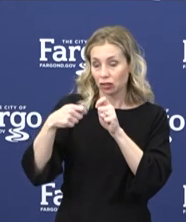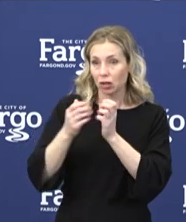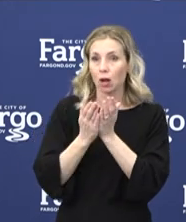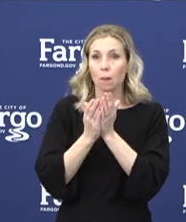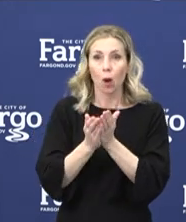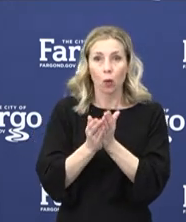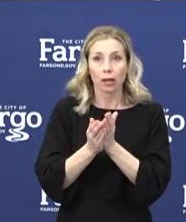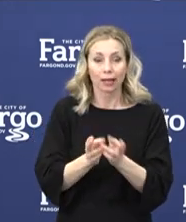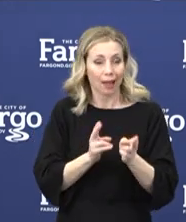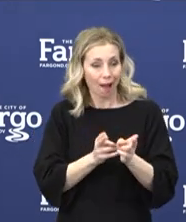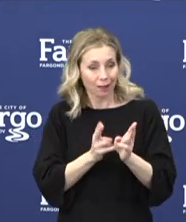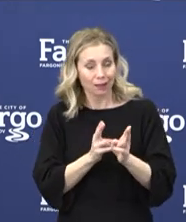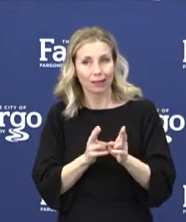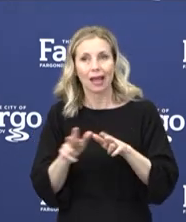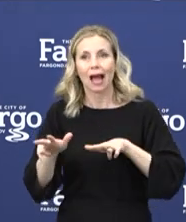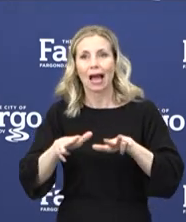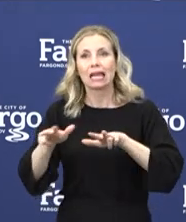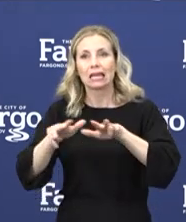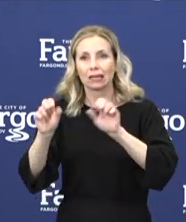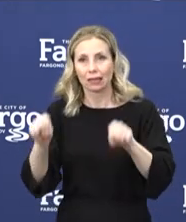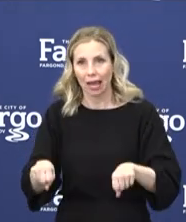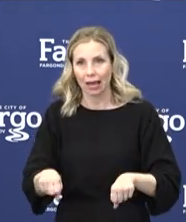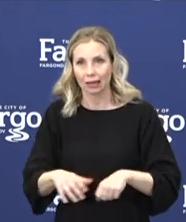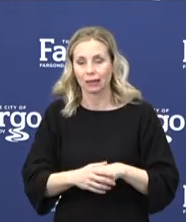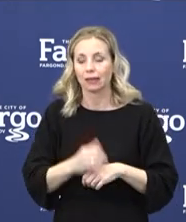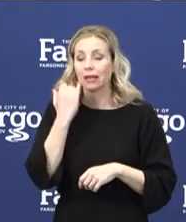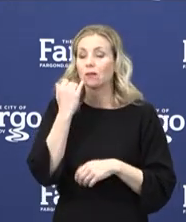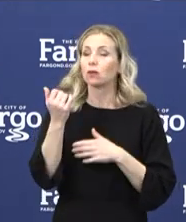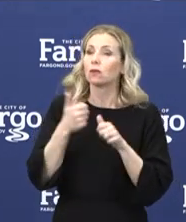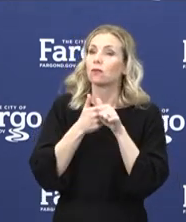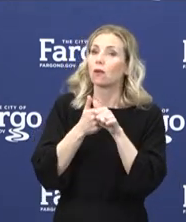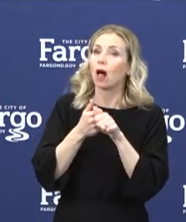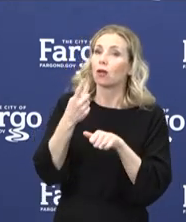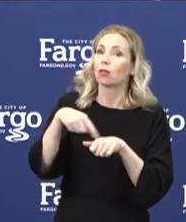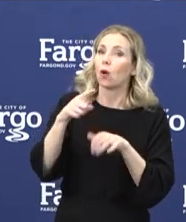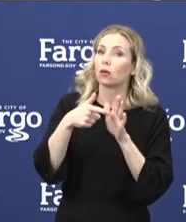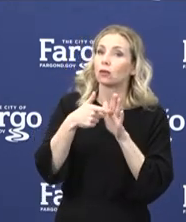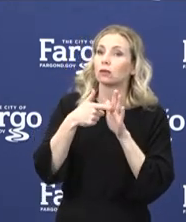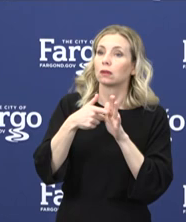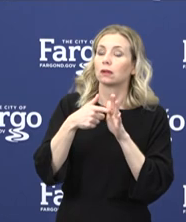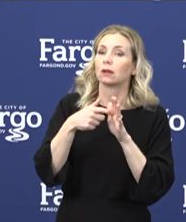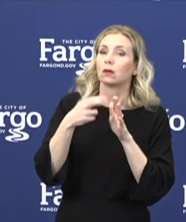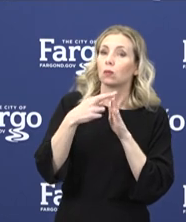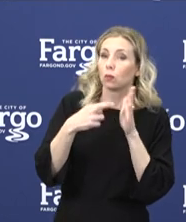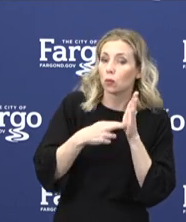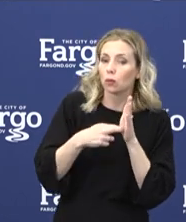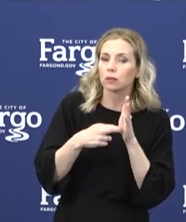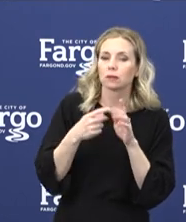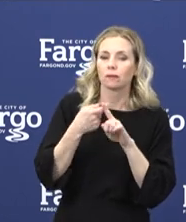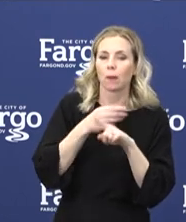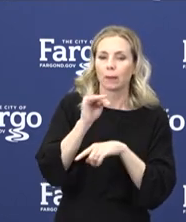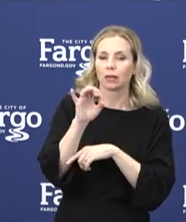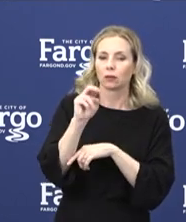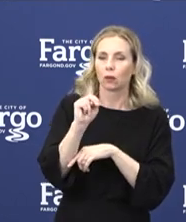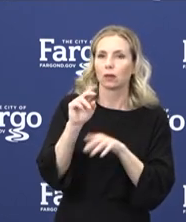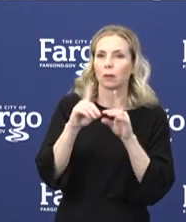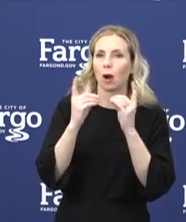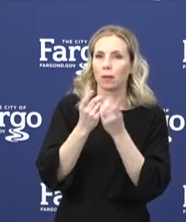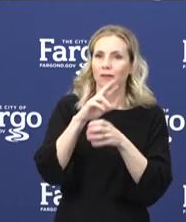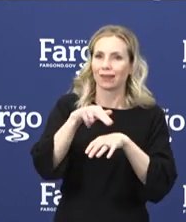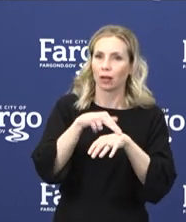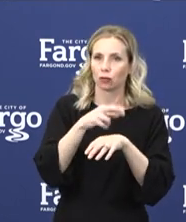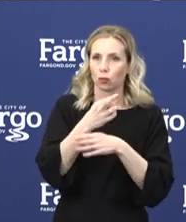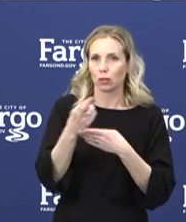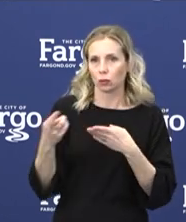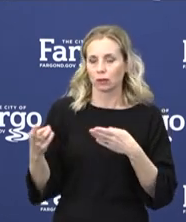hunting, and hiking, if you follow the new outdoor recreation guidelines from the Minnesota Department of Natural Resources. It is important for